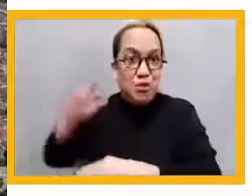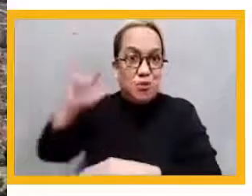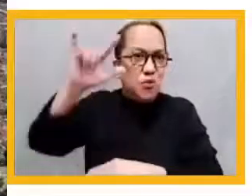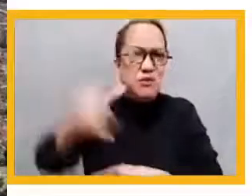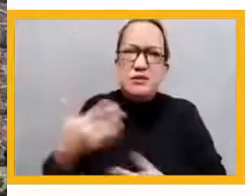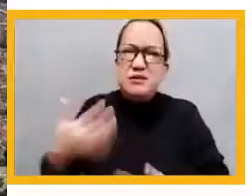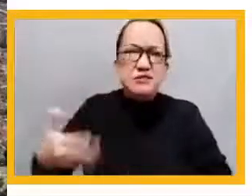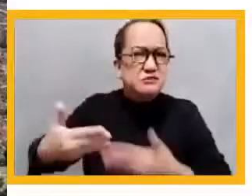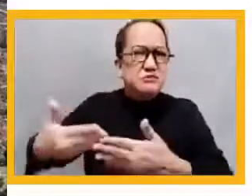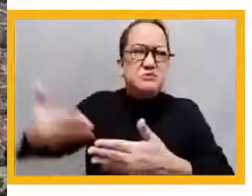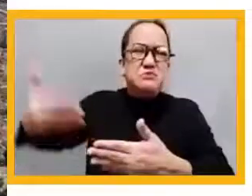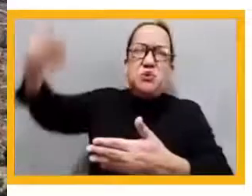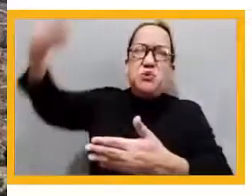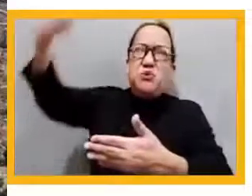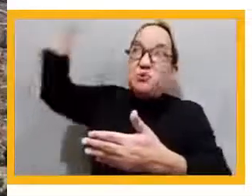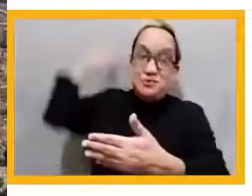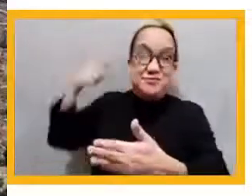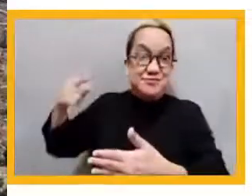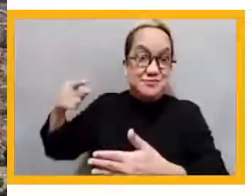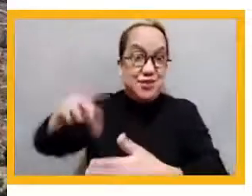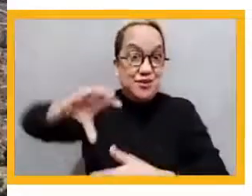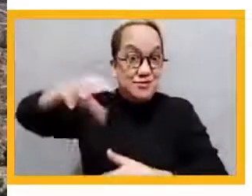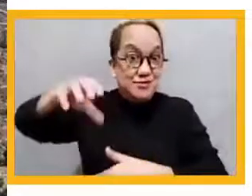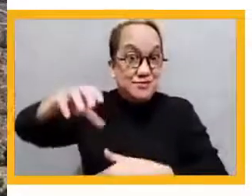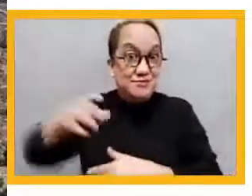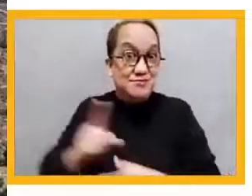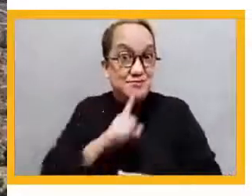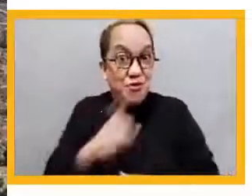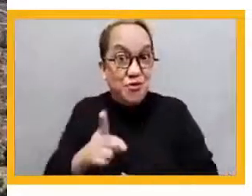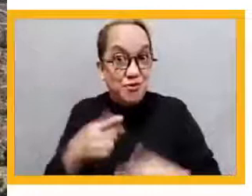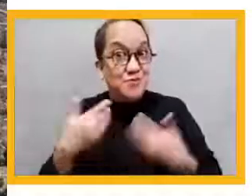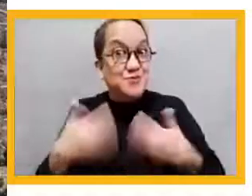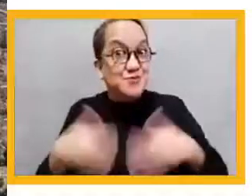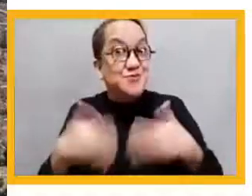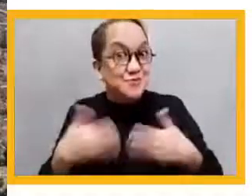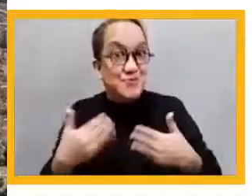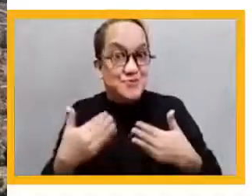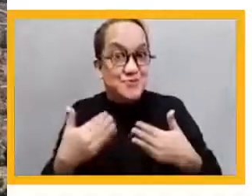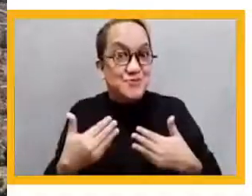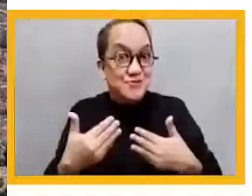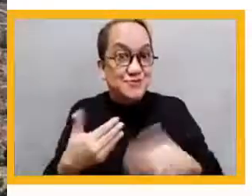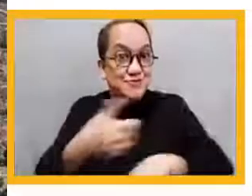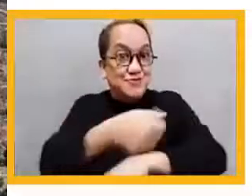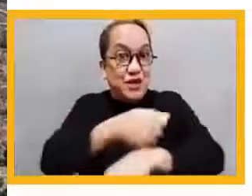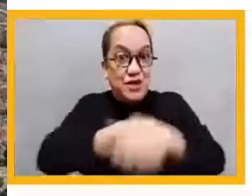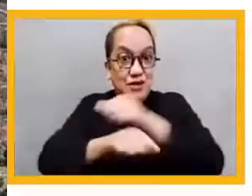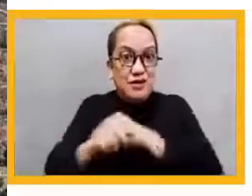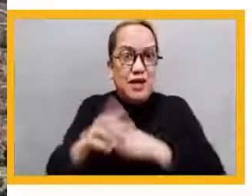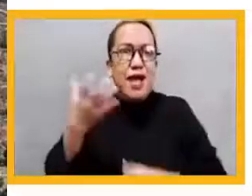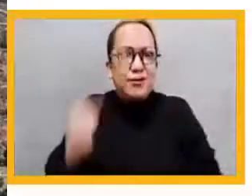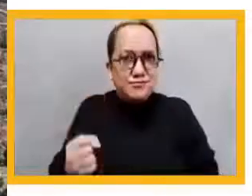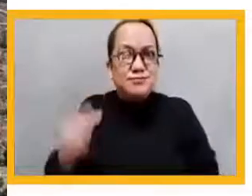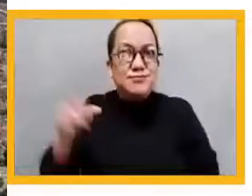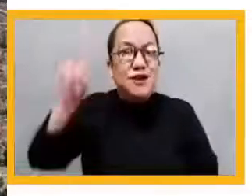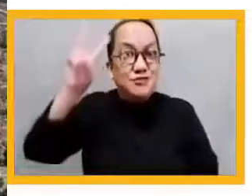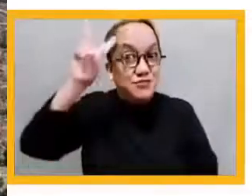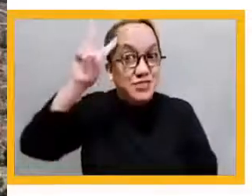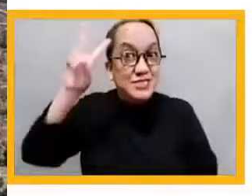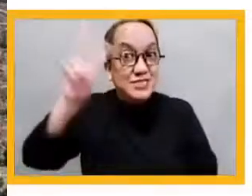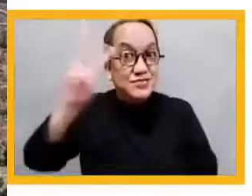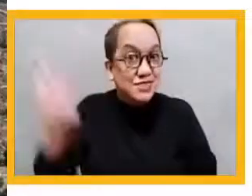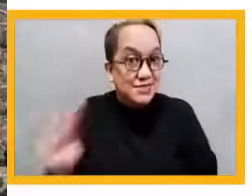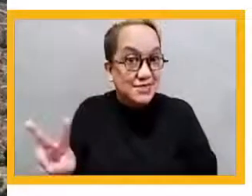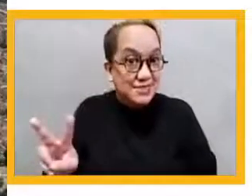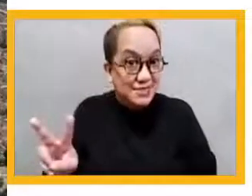interesting was that the Vietnamese came years back. They were so interested in the Escuela